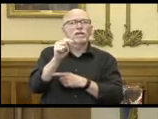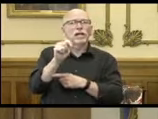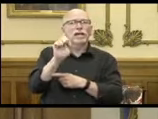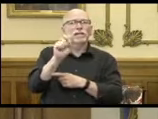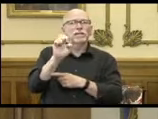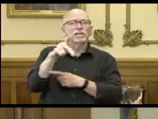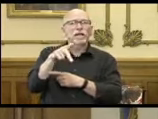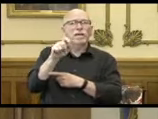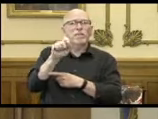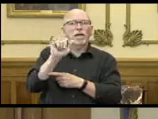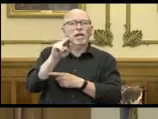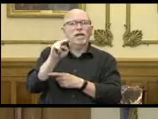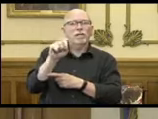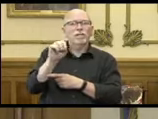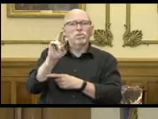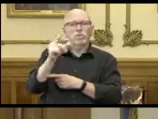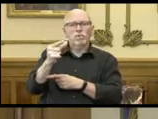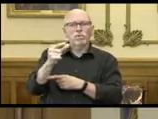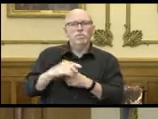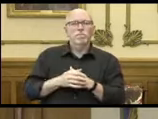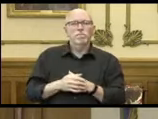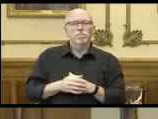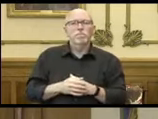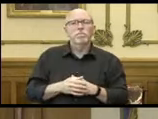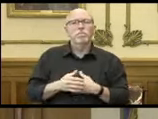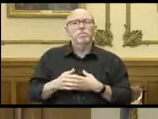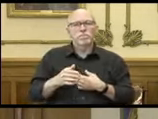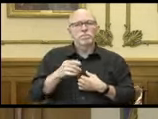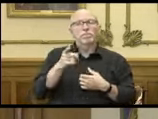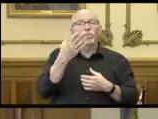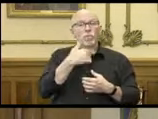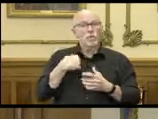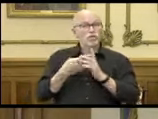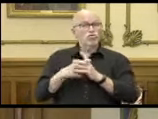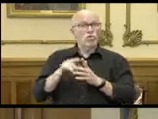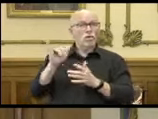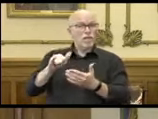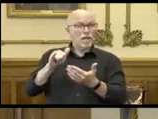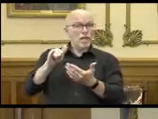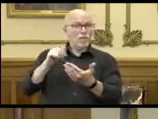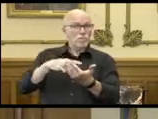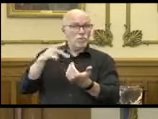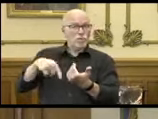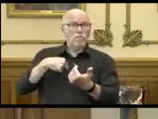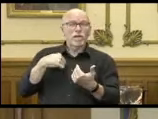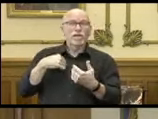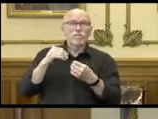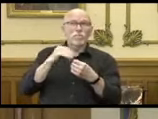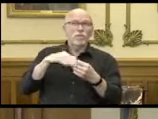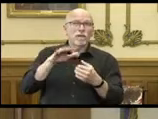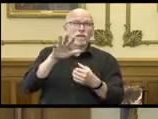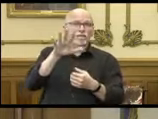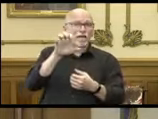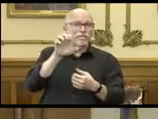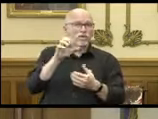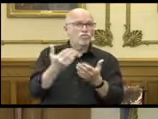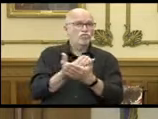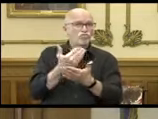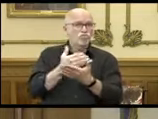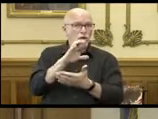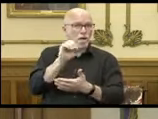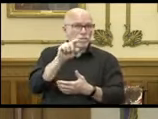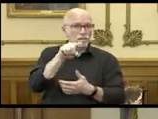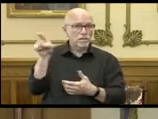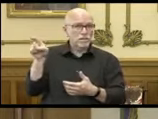.org. Since we've kicked off this initiative, we've had over 500 new employers